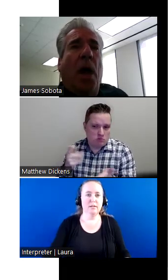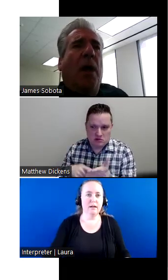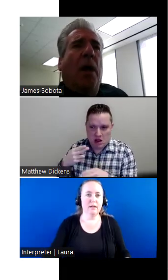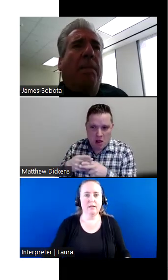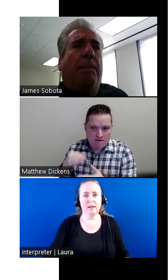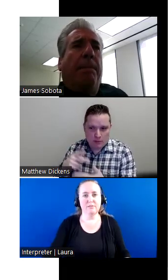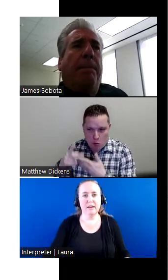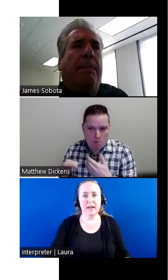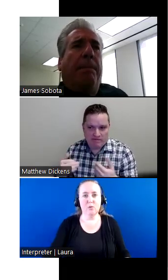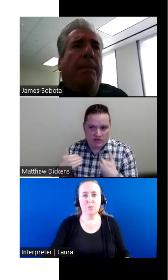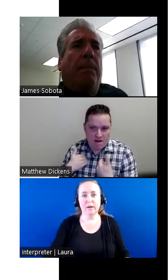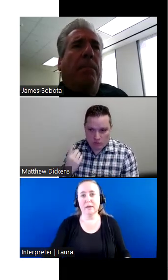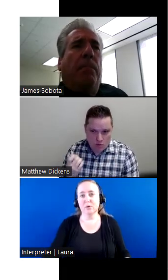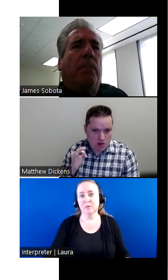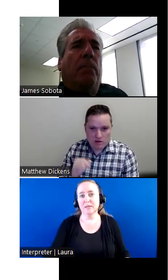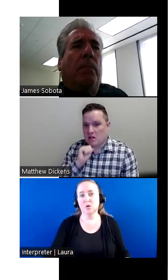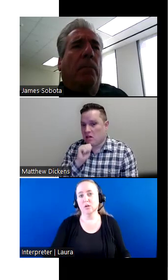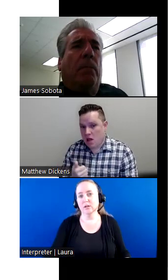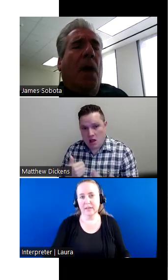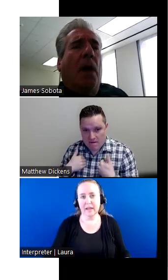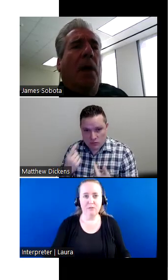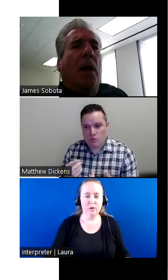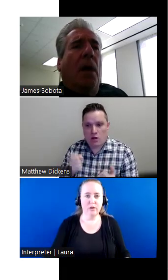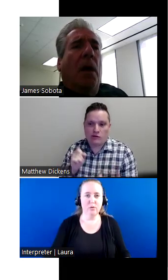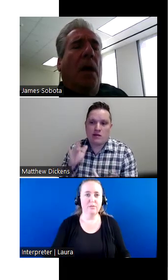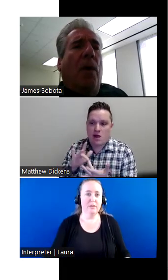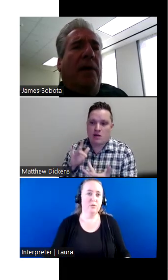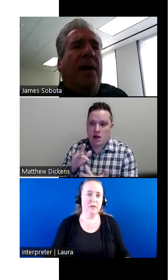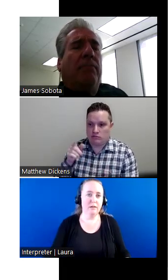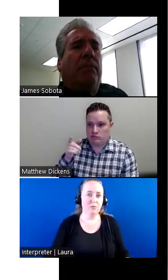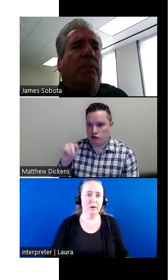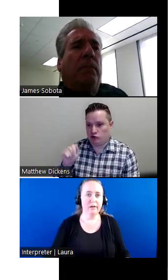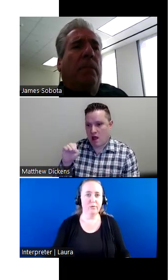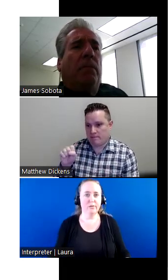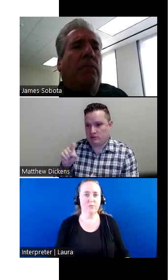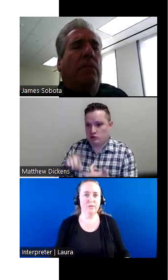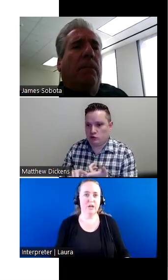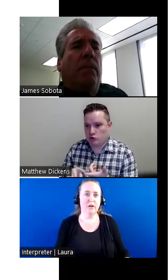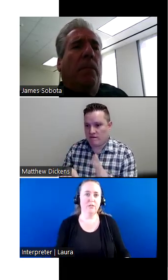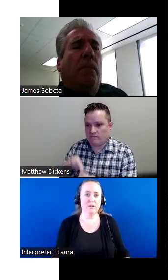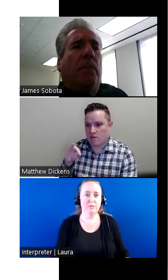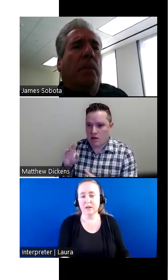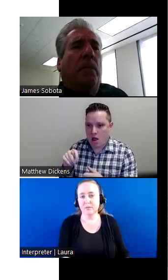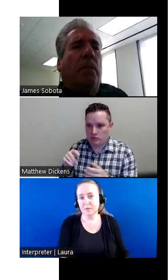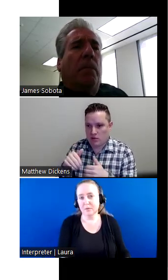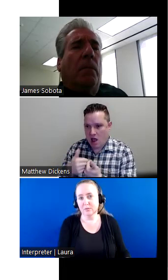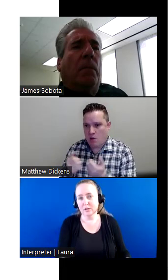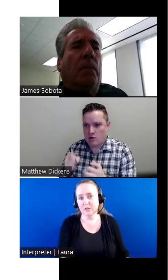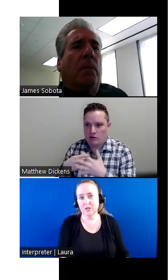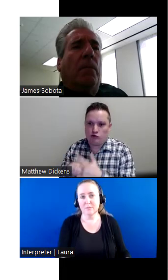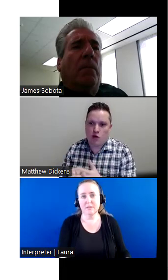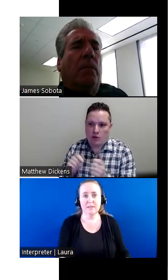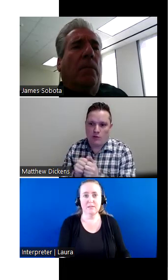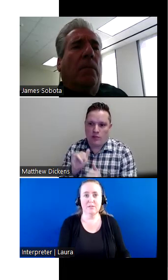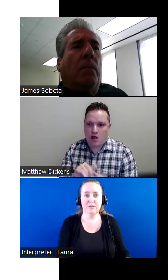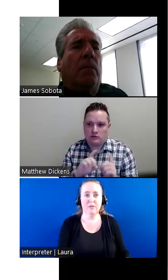community line and kind of find out what that program is called, if they have one, or if they don't have one in order to reach out. If not, maybe you could reach out